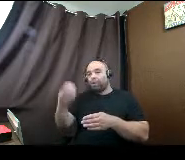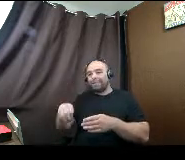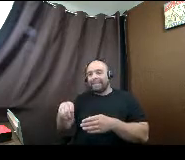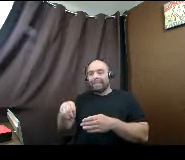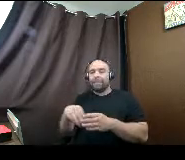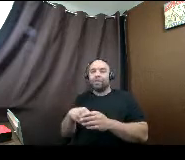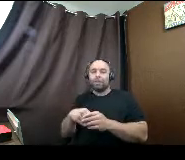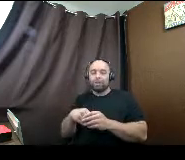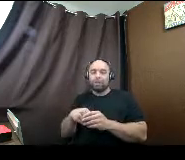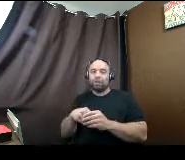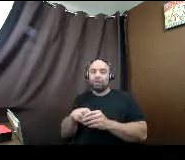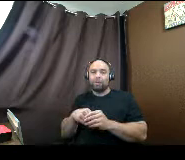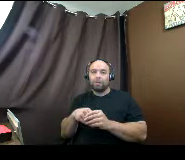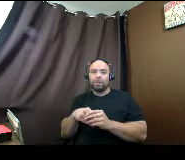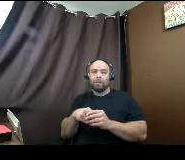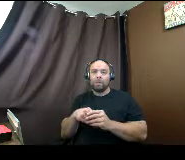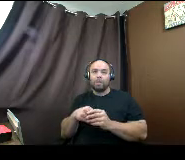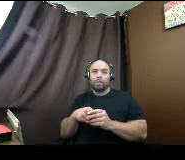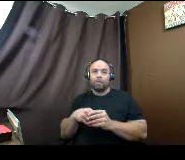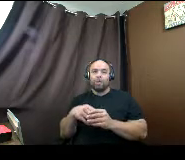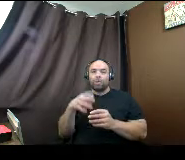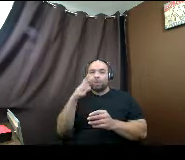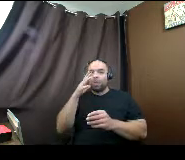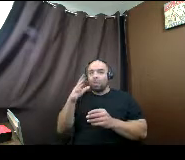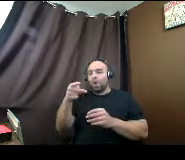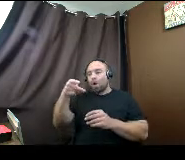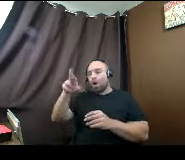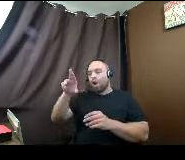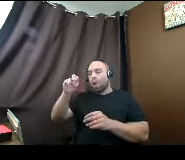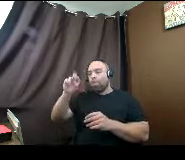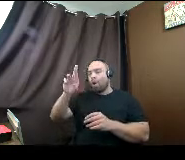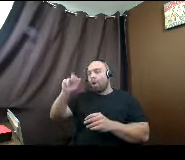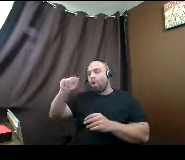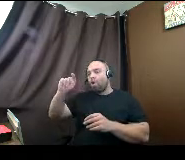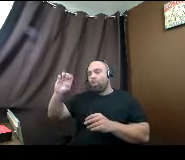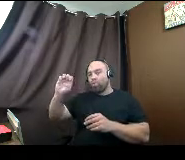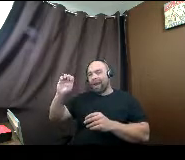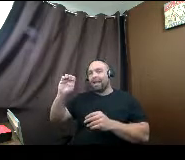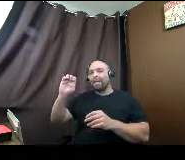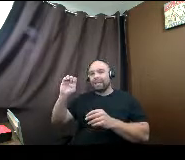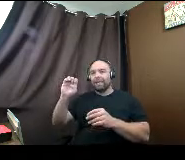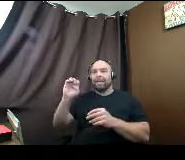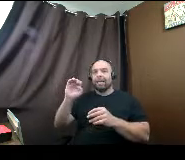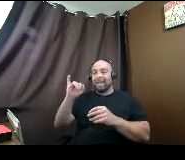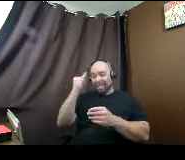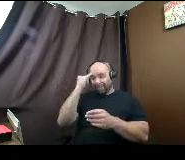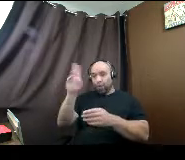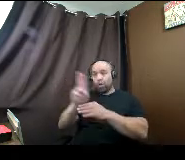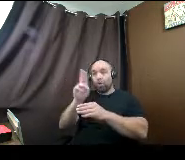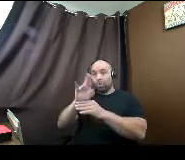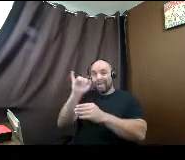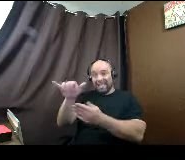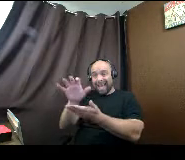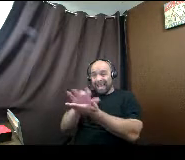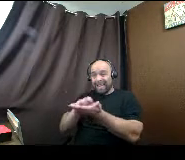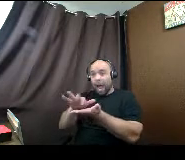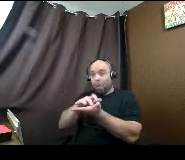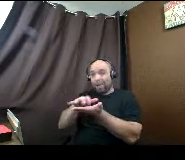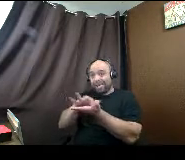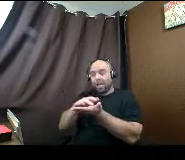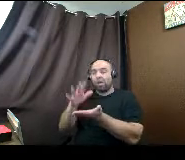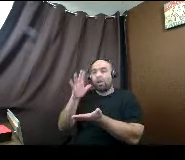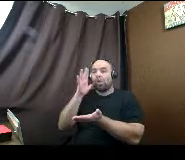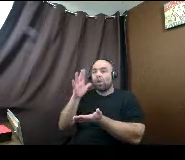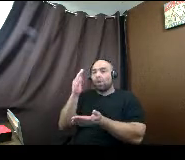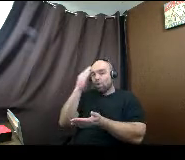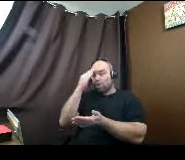prorates down the gift aid. So if you use that calculator, you'll be able to know what your family should be